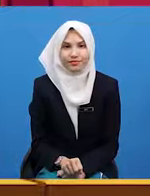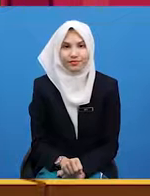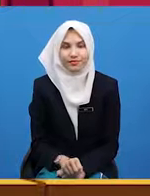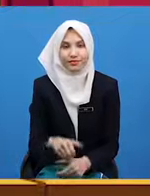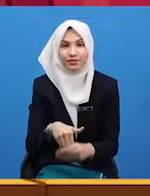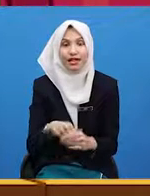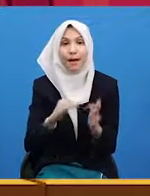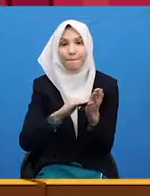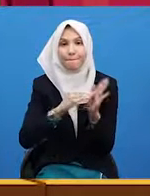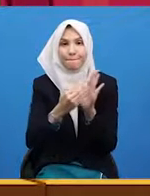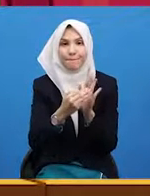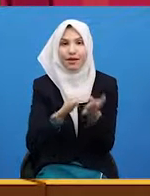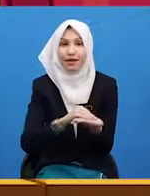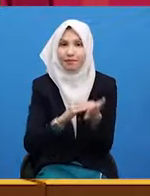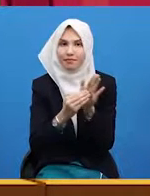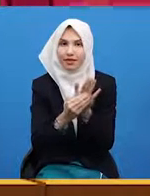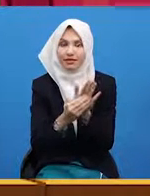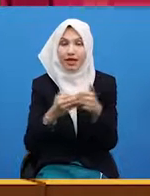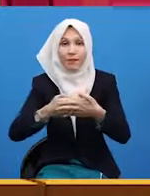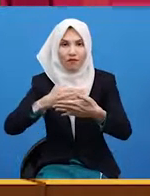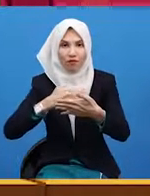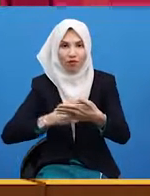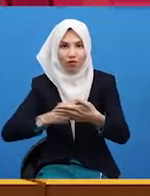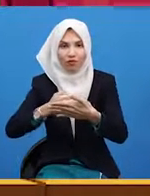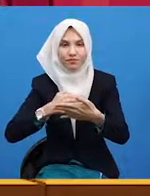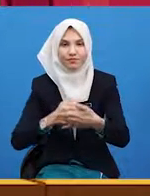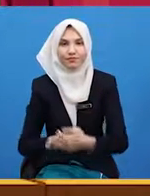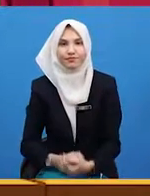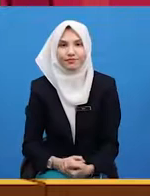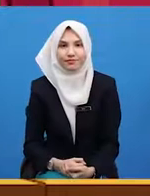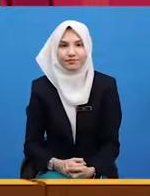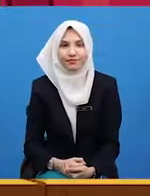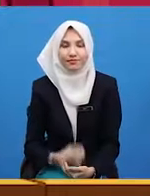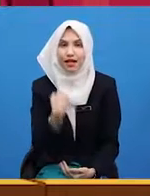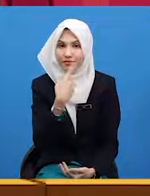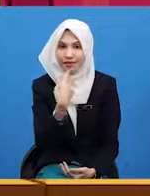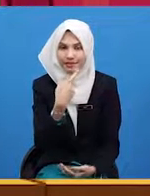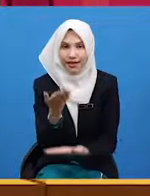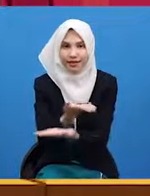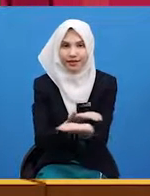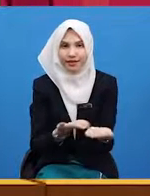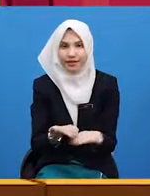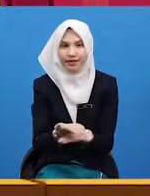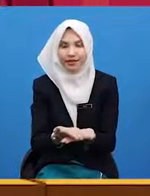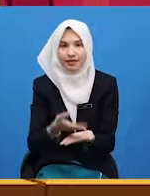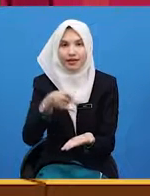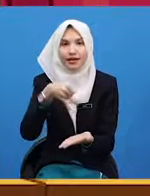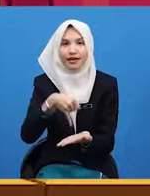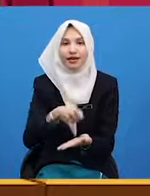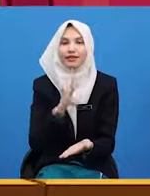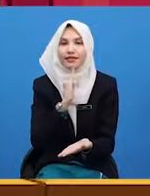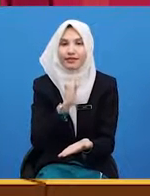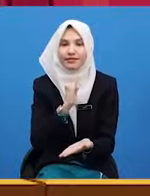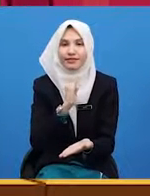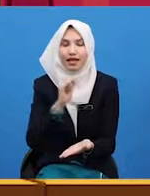if means before. What I'm saying here, it is 20 minutes